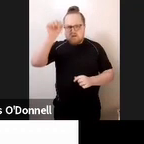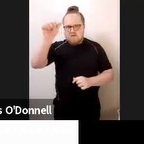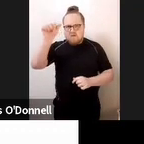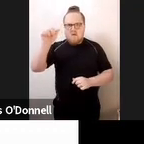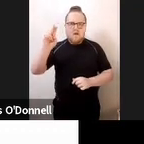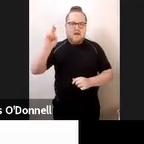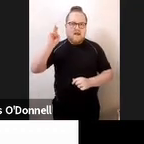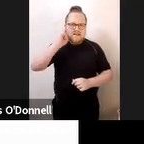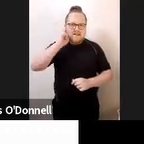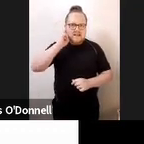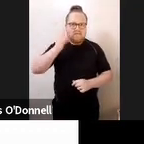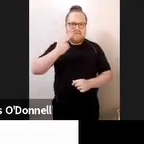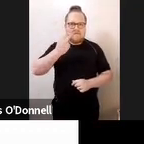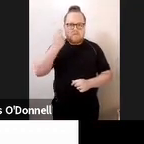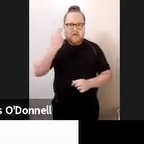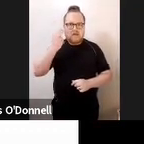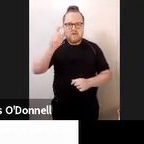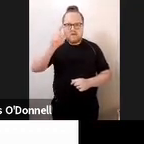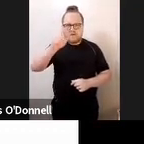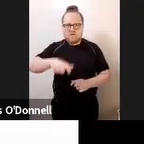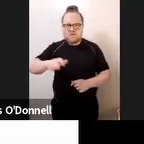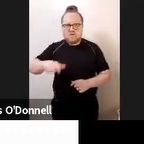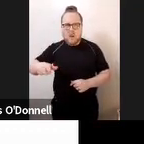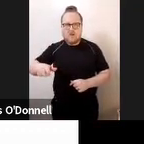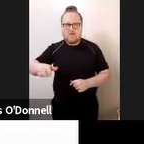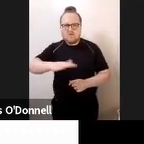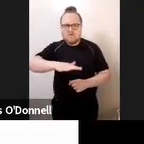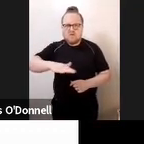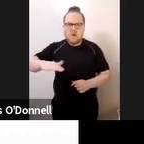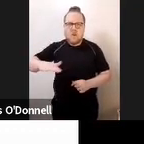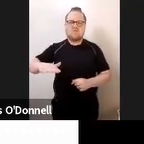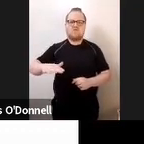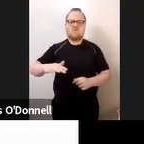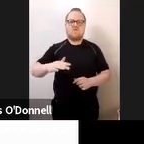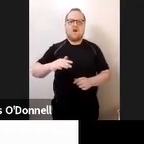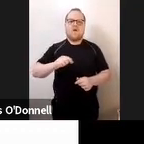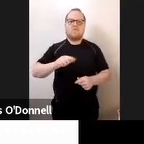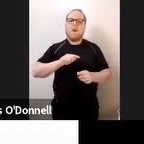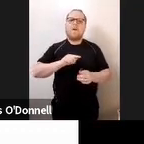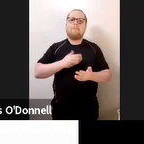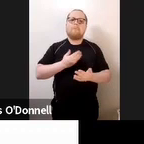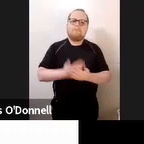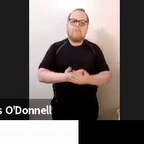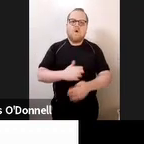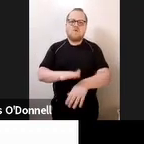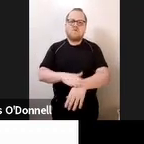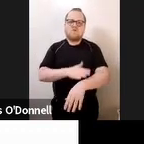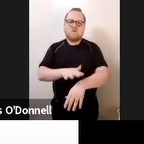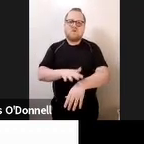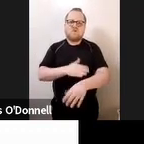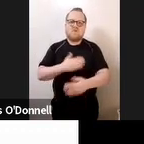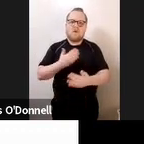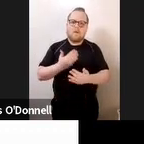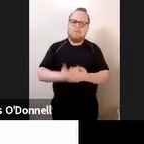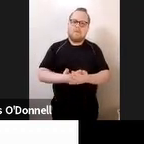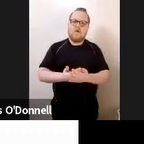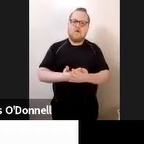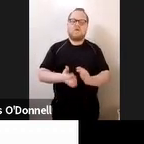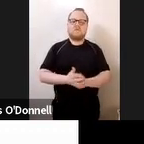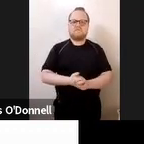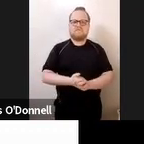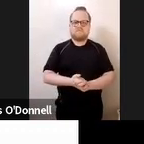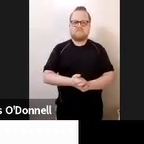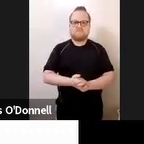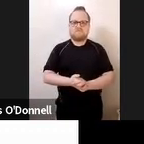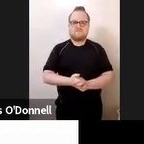to, therefore, being touched by more people than societal norms in more intimate ways. But this, of